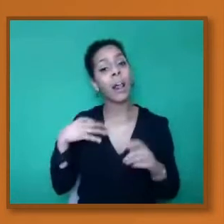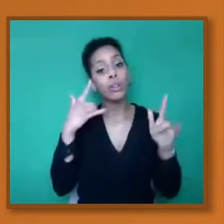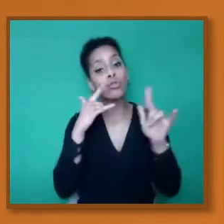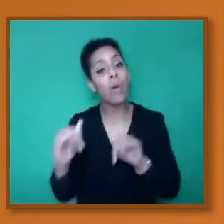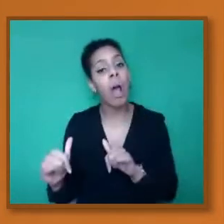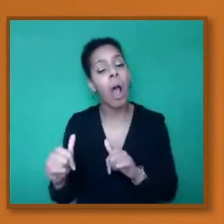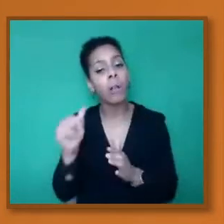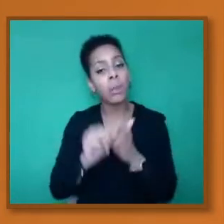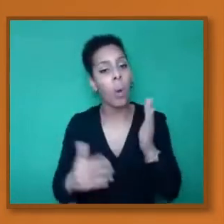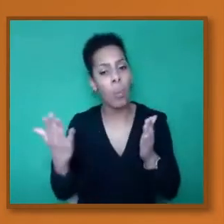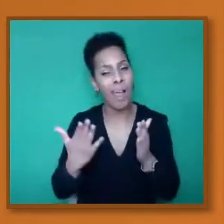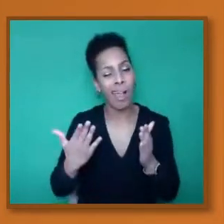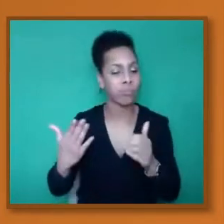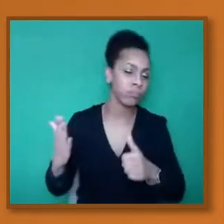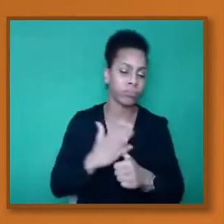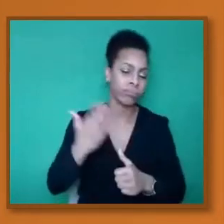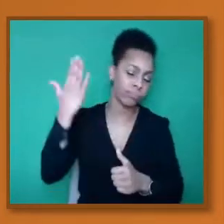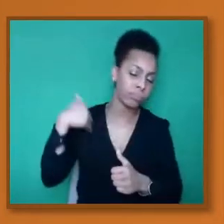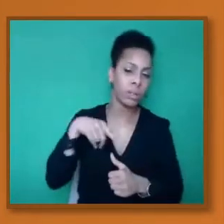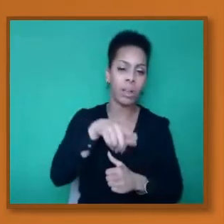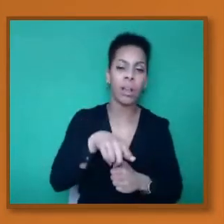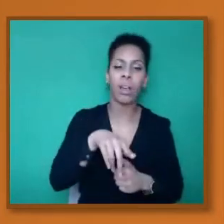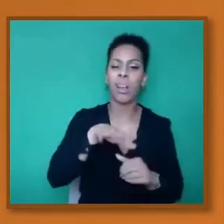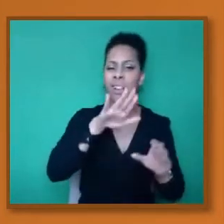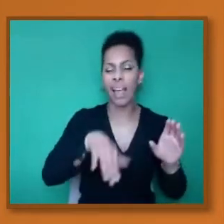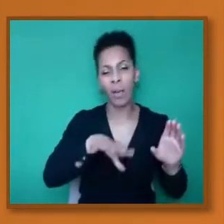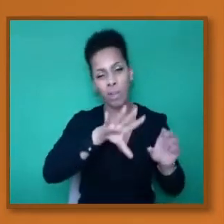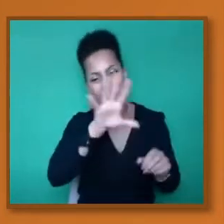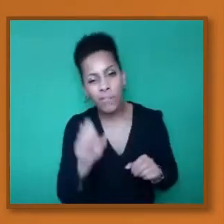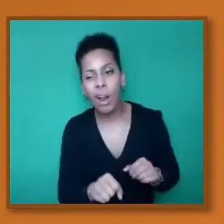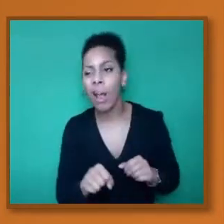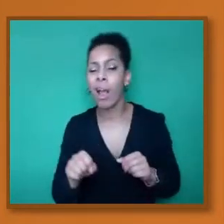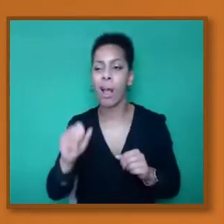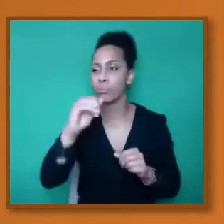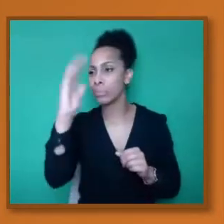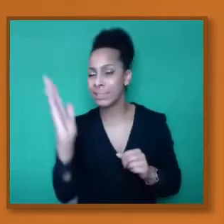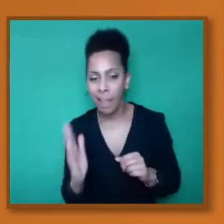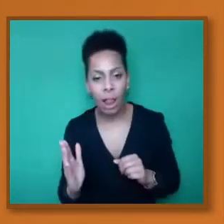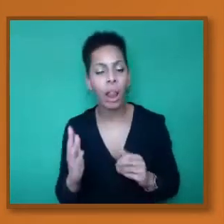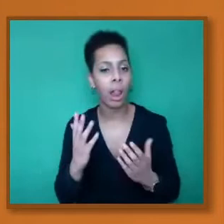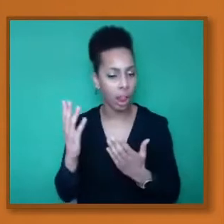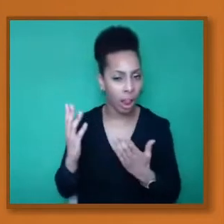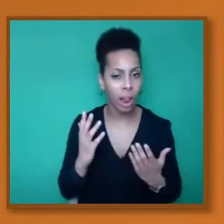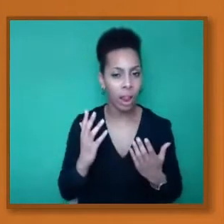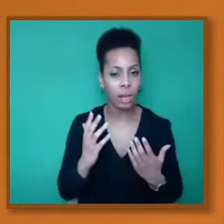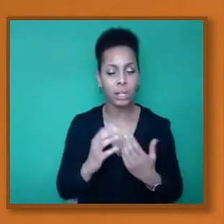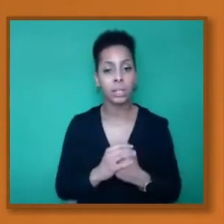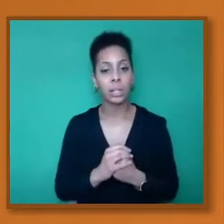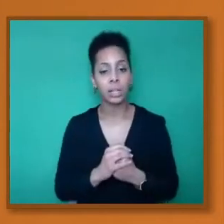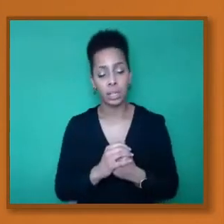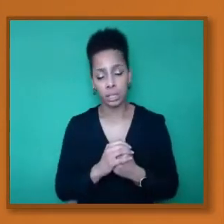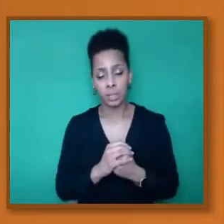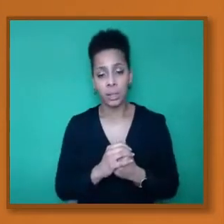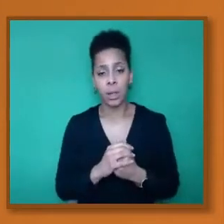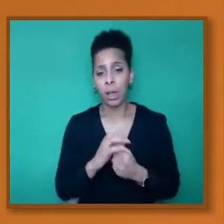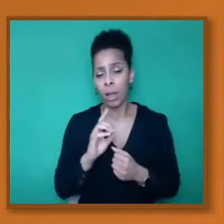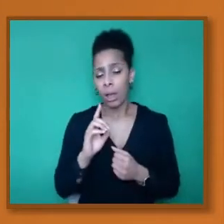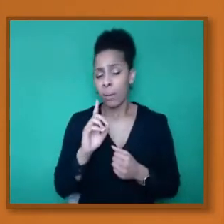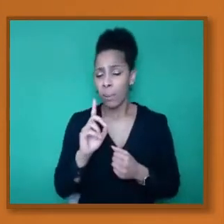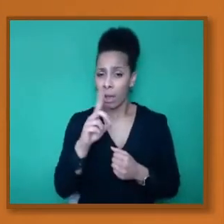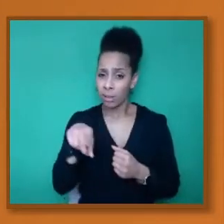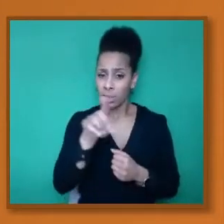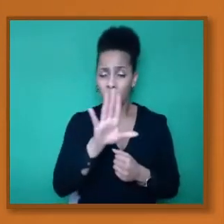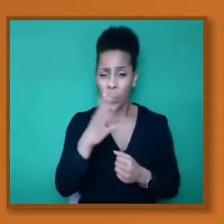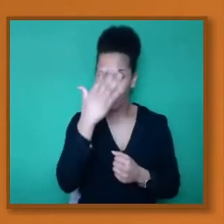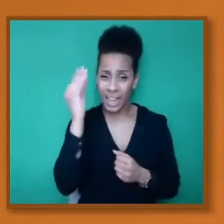and so forth. But we should also point out, and Wayne made this, I think, really important case, that don't forget, amongst the